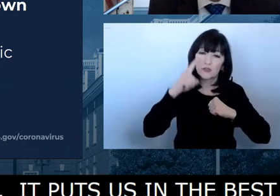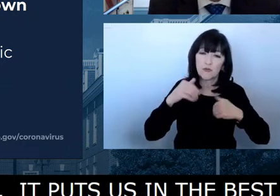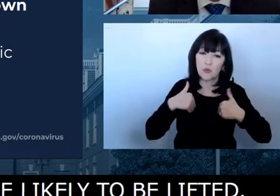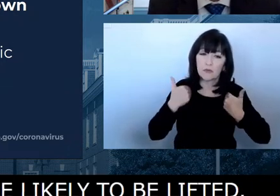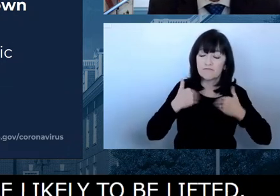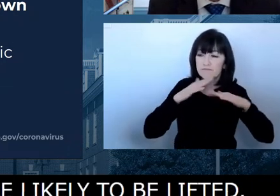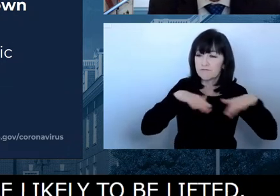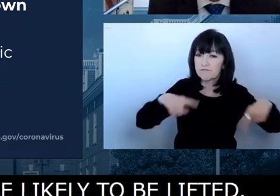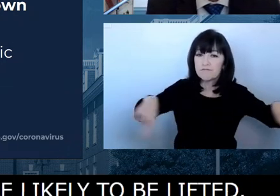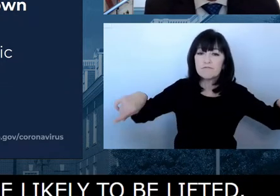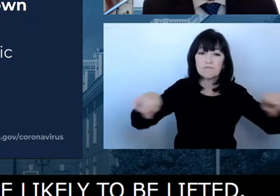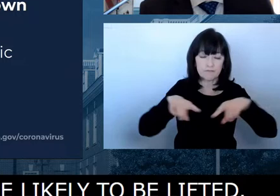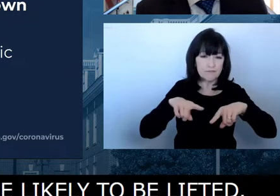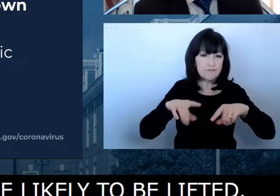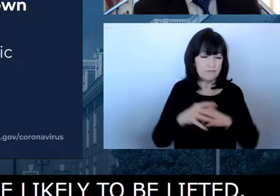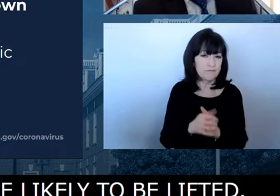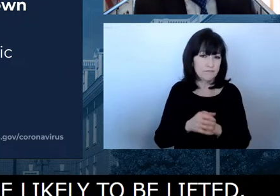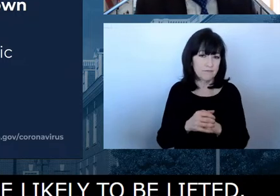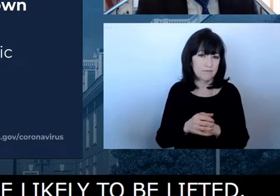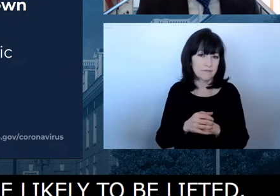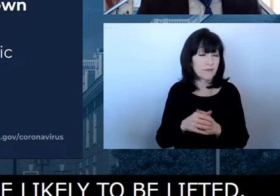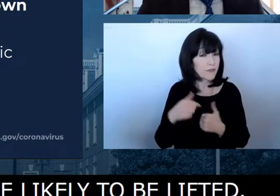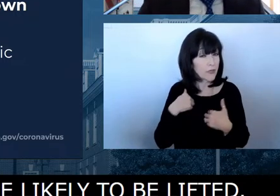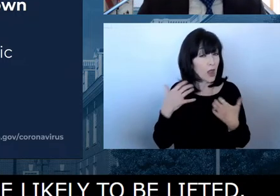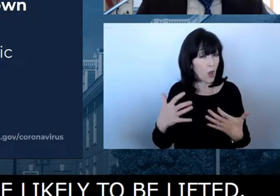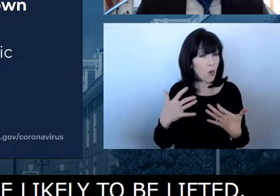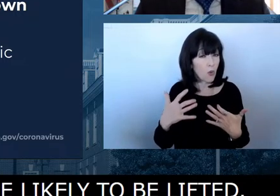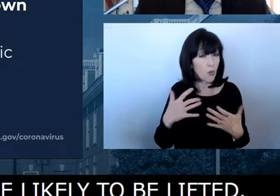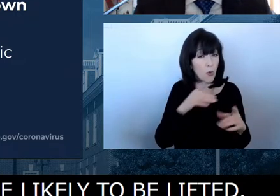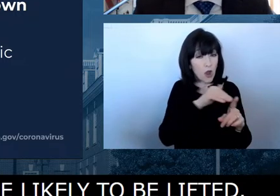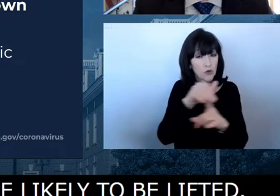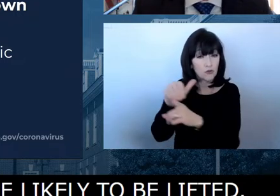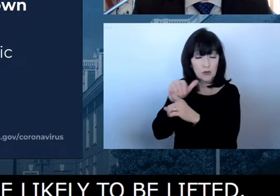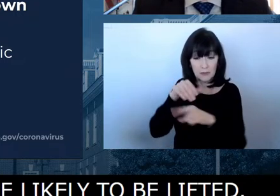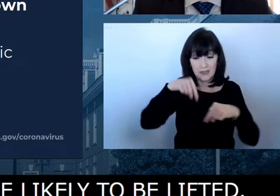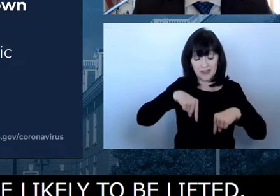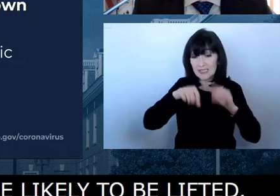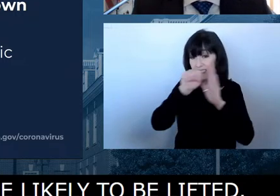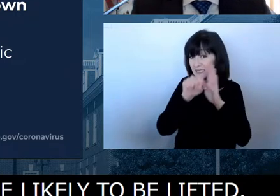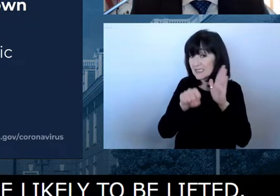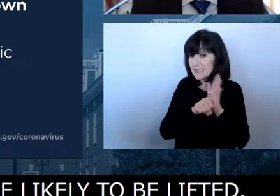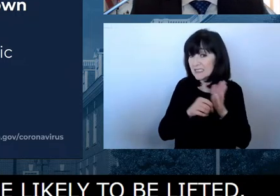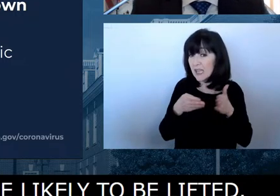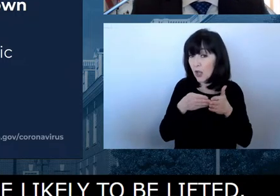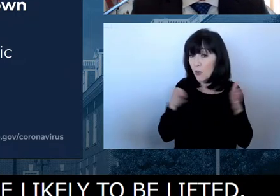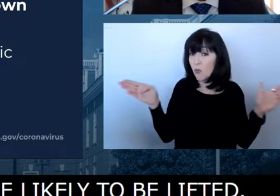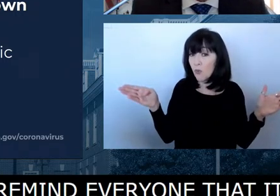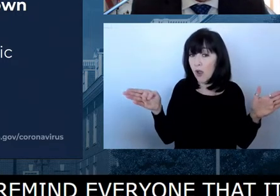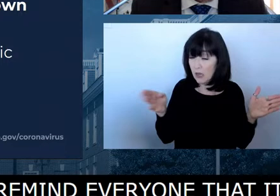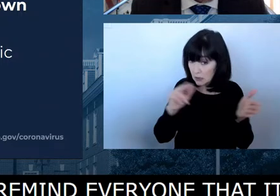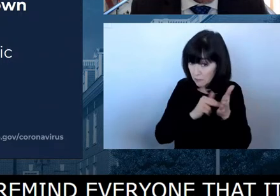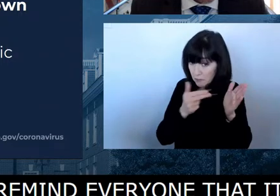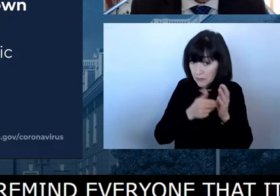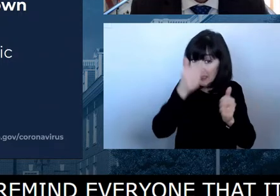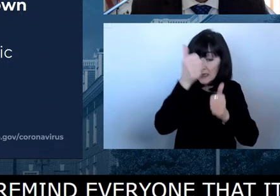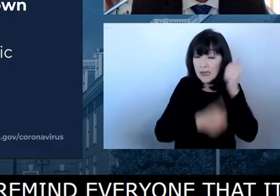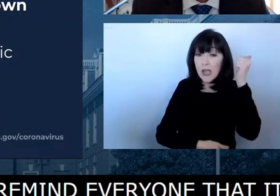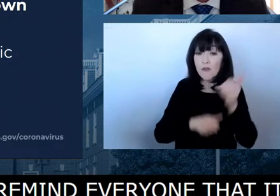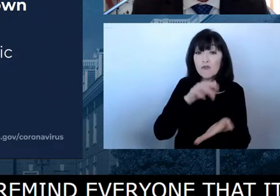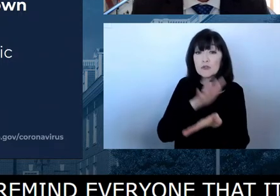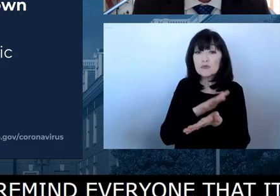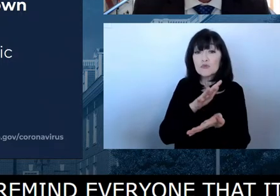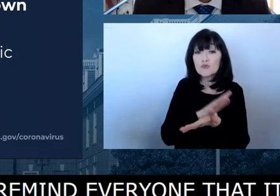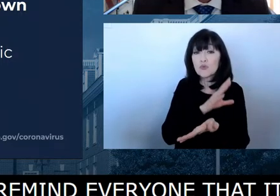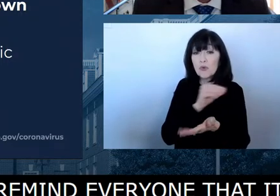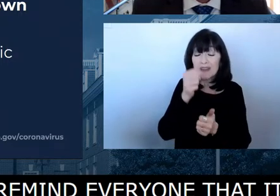want to, um, just remind everyone that it's a statewide lifting of the mandate. It doesn't necessarily mean that every school and district will lift, um,